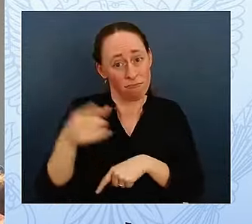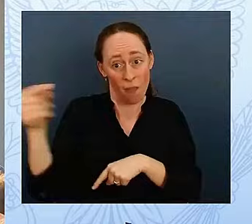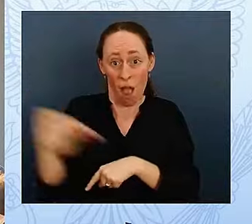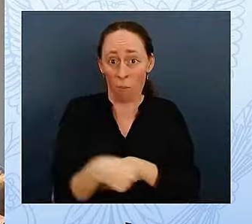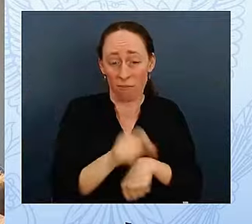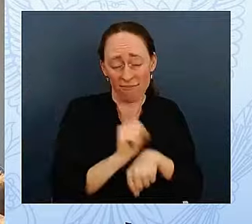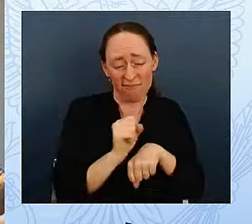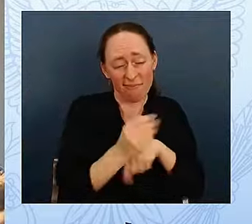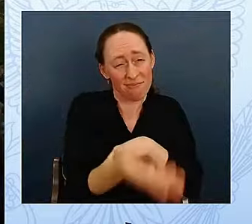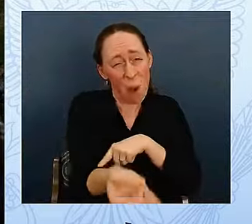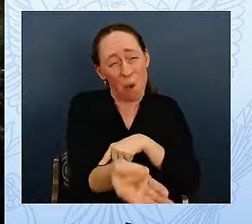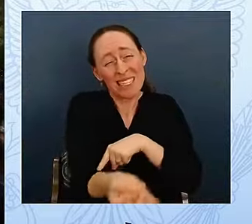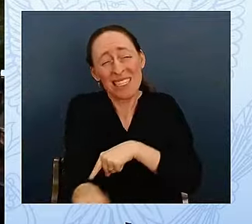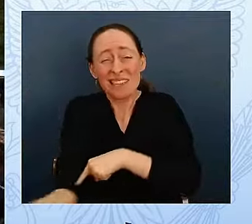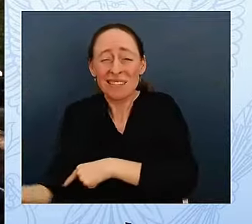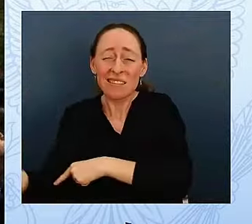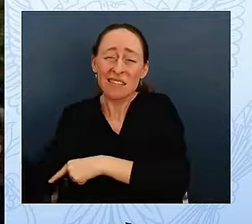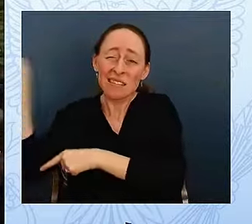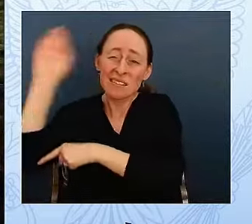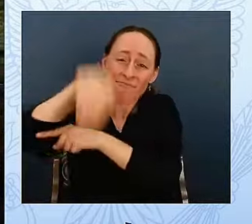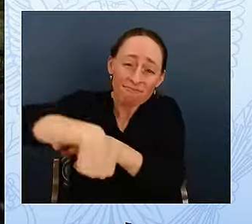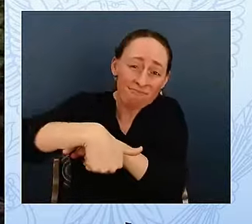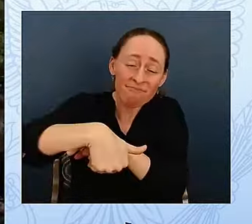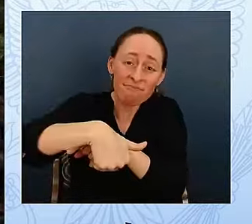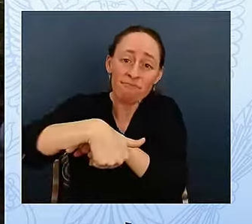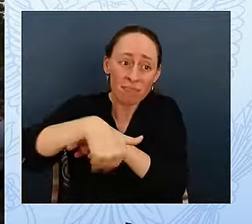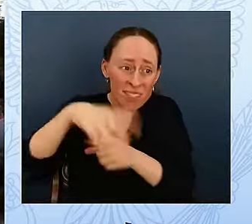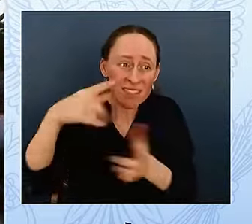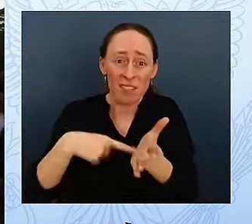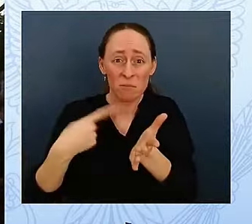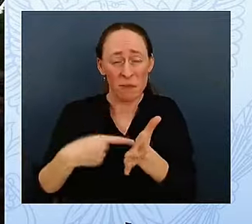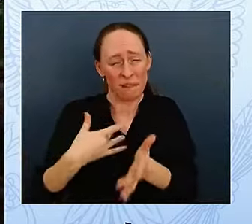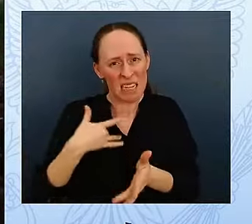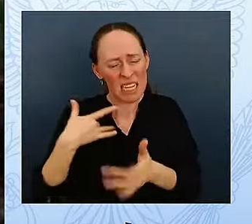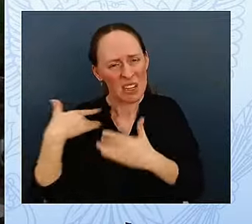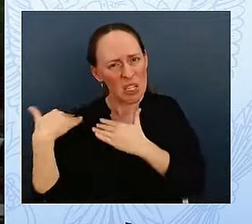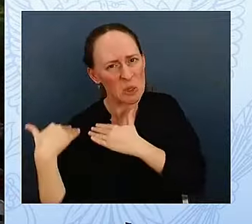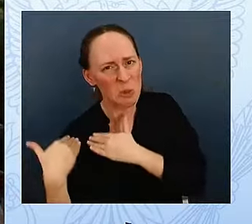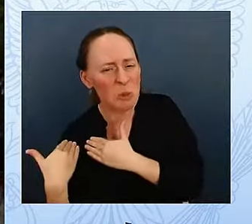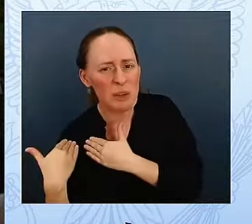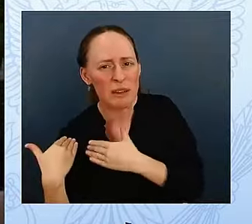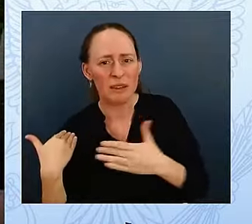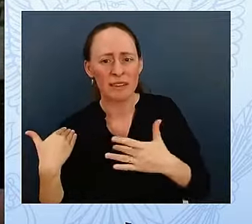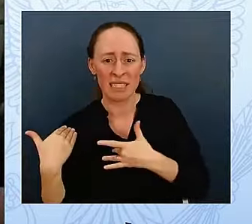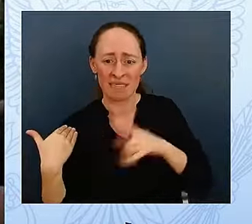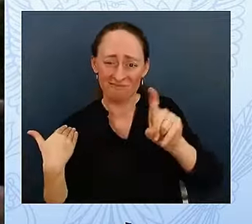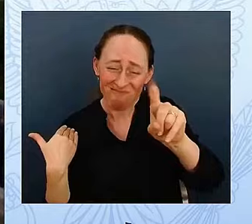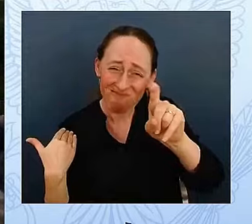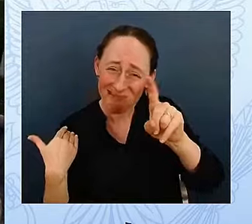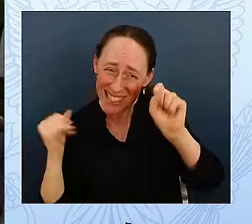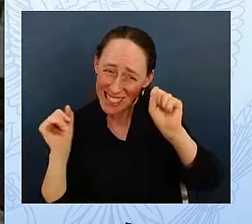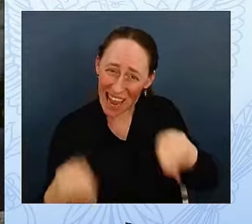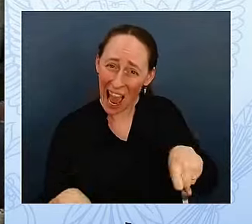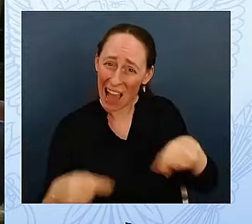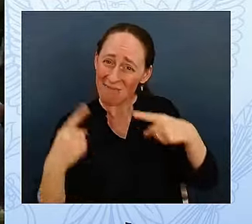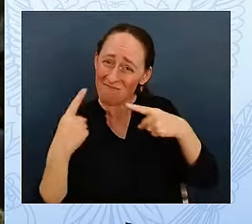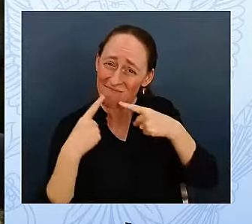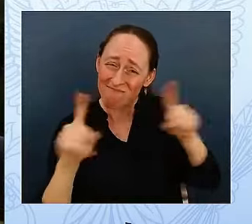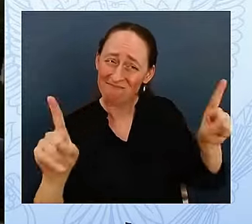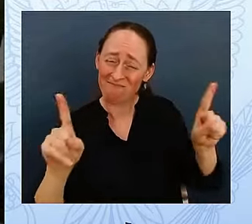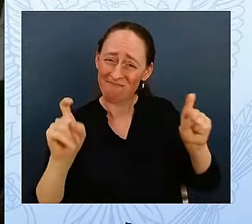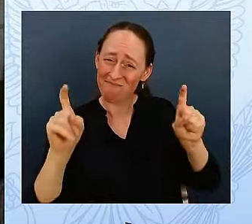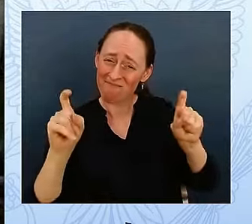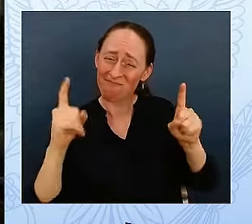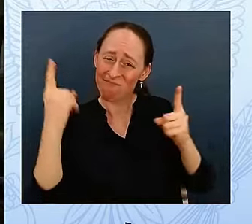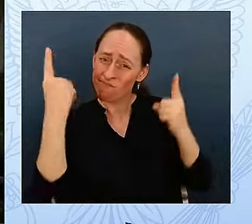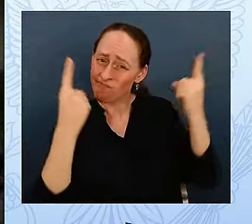before us can just feel too heavy to carry. But that's where the heart lies, where the future